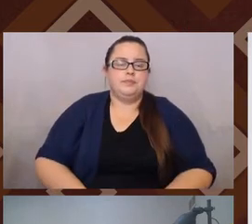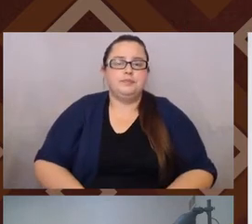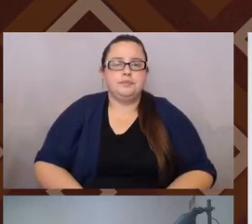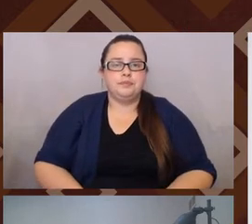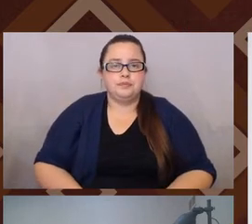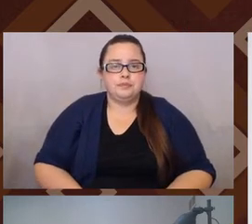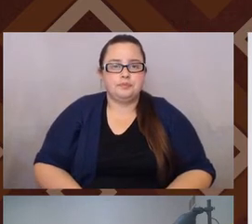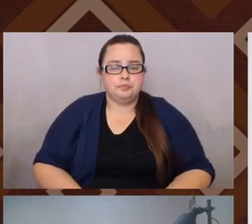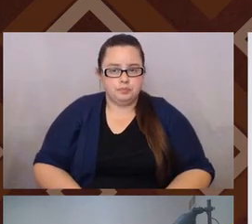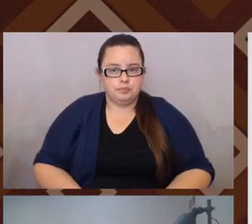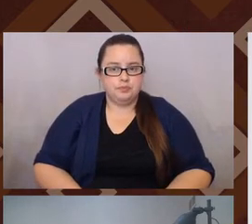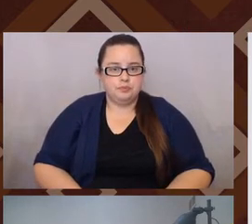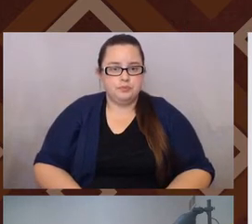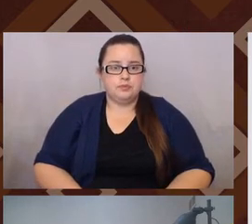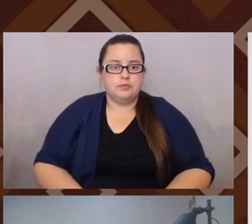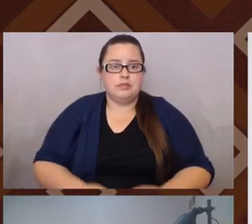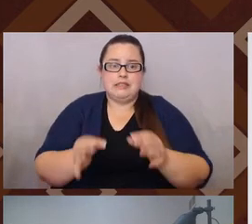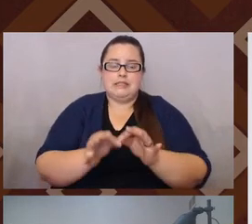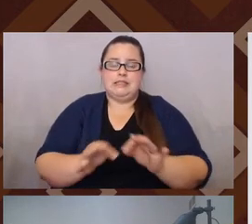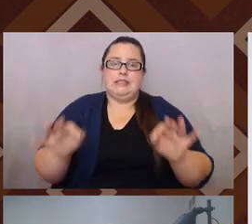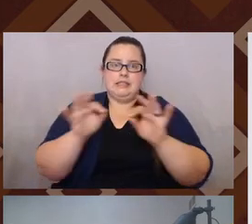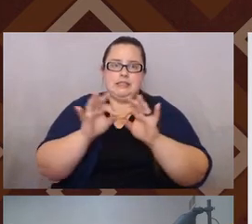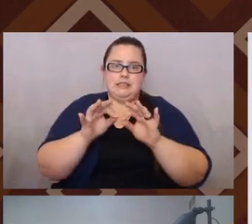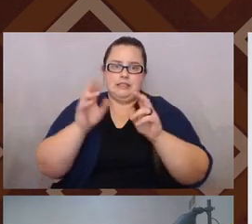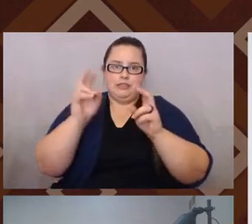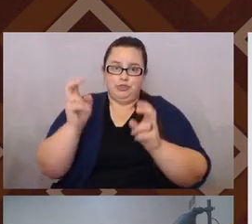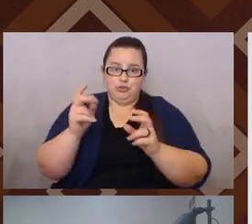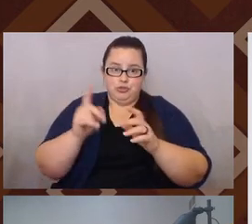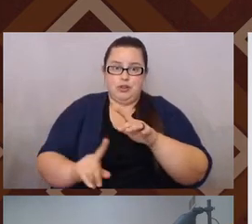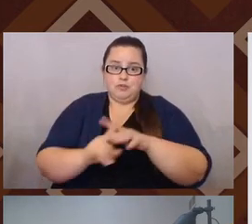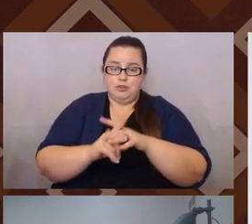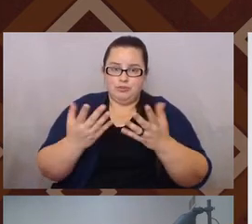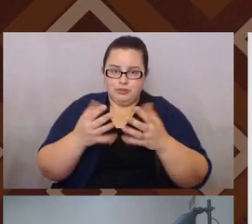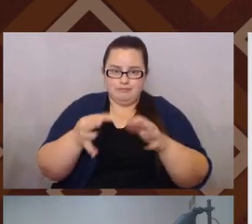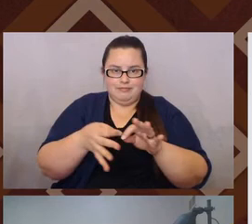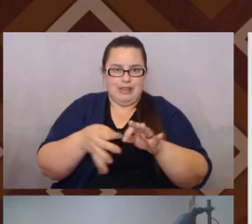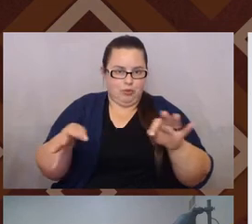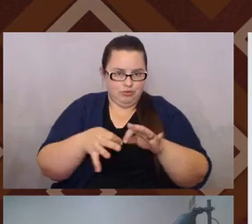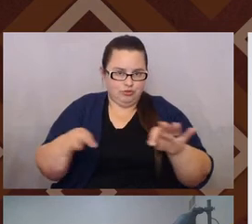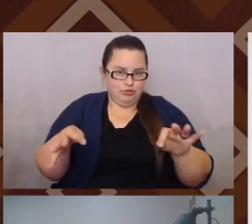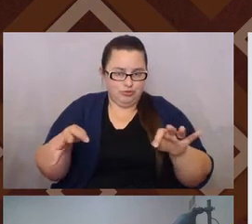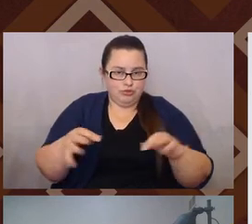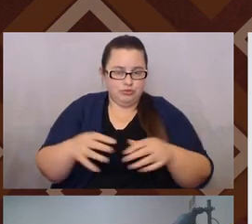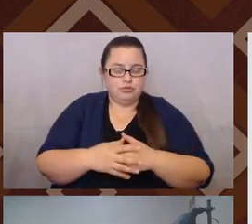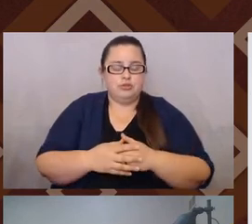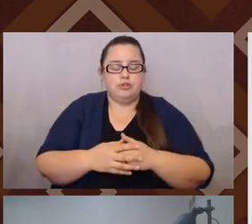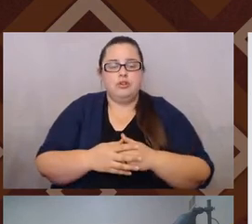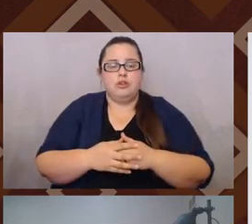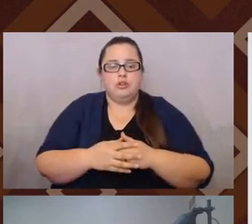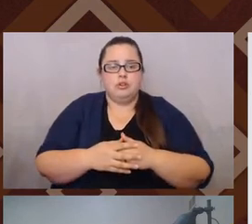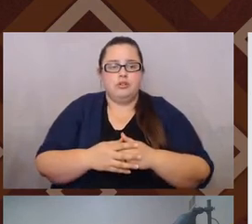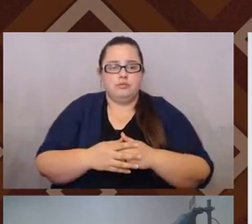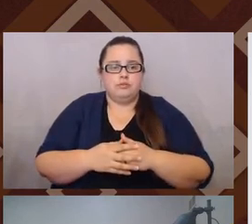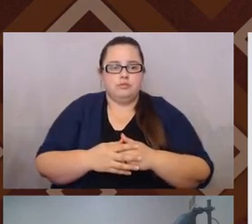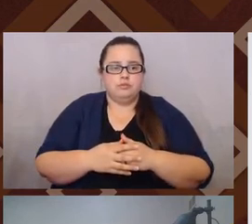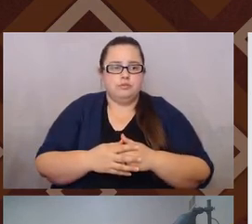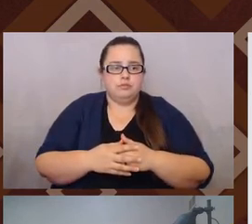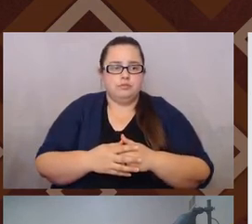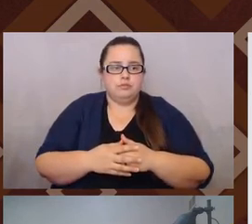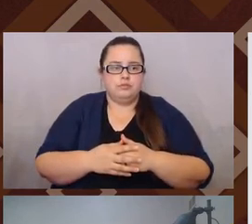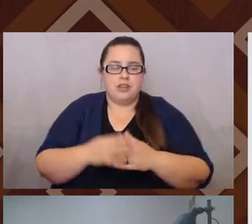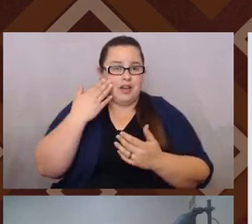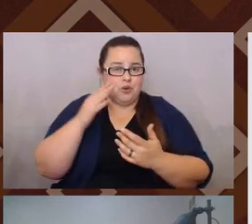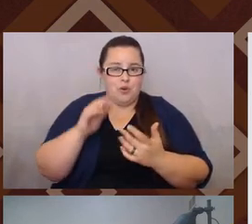So a key issue, uh, that often comes up is language. Right. Um, I don't know how many